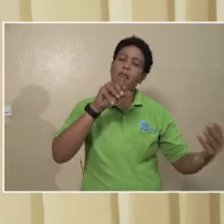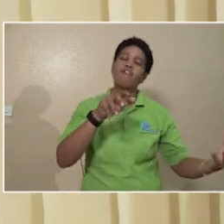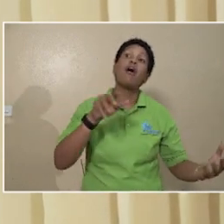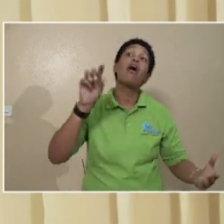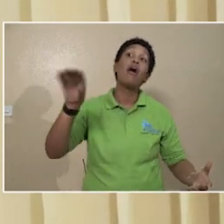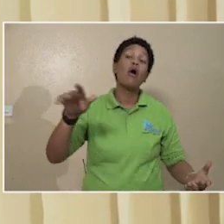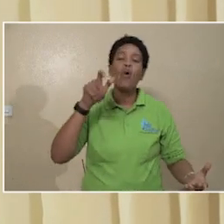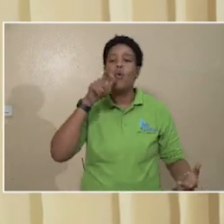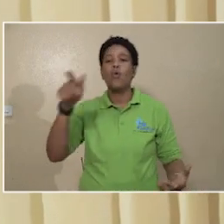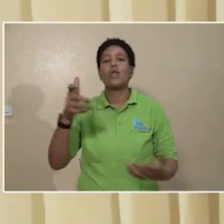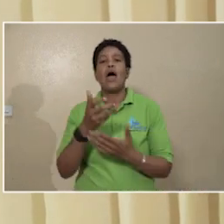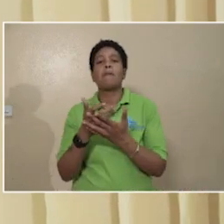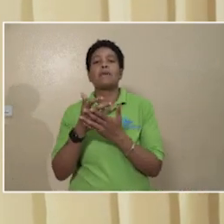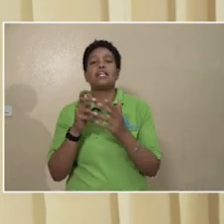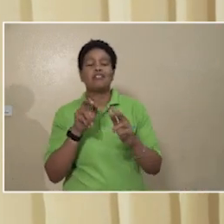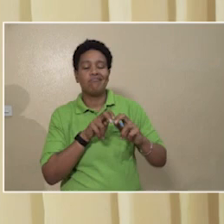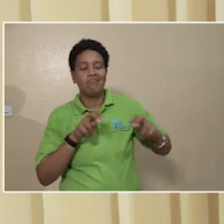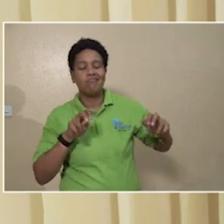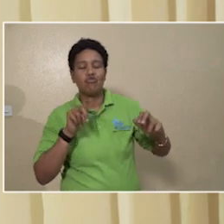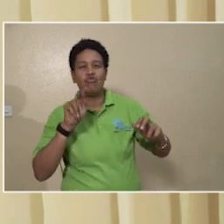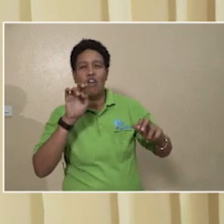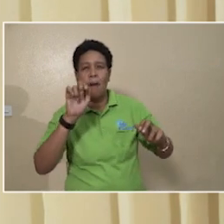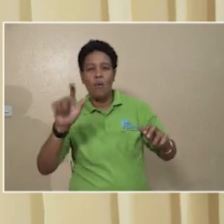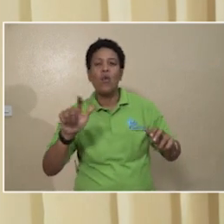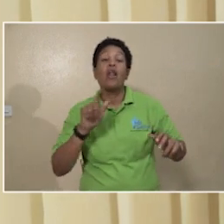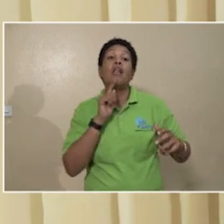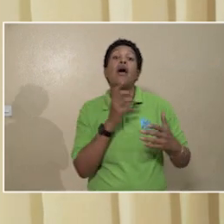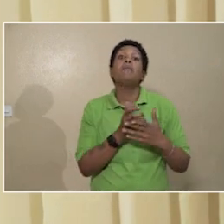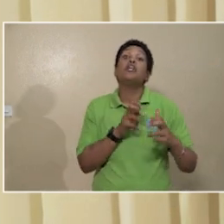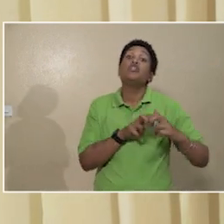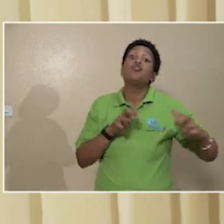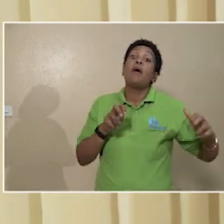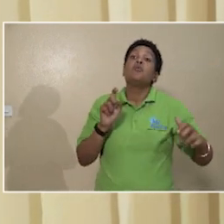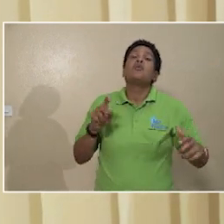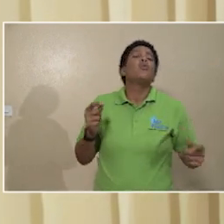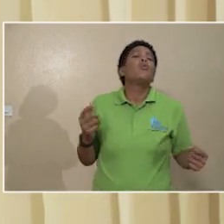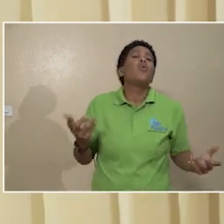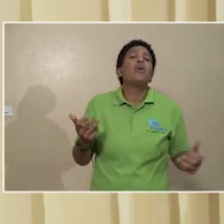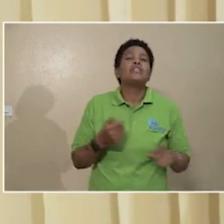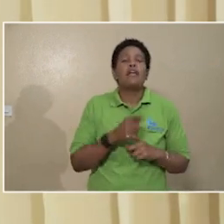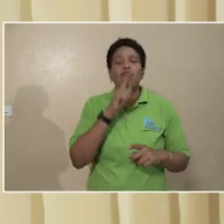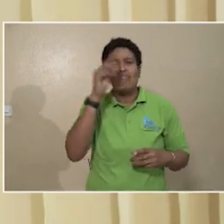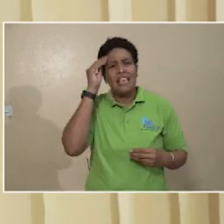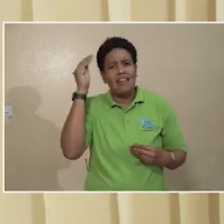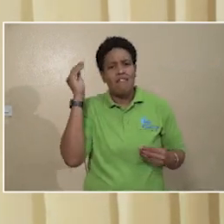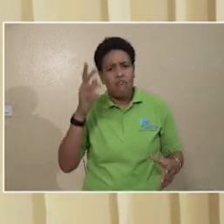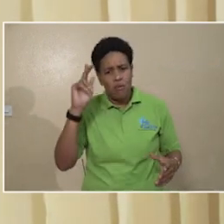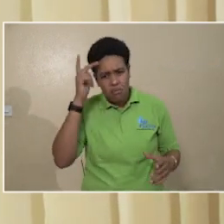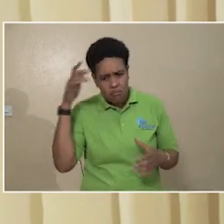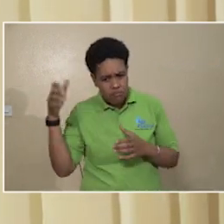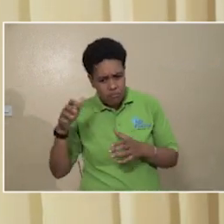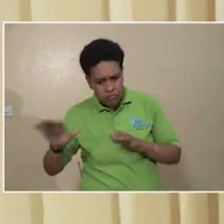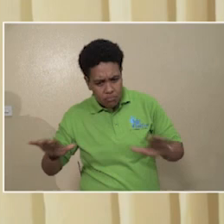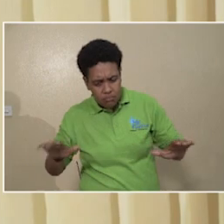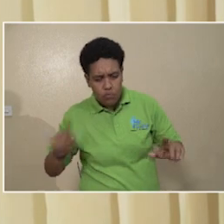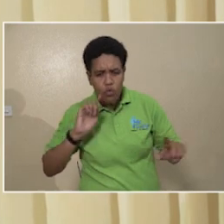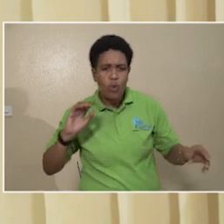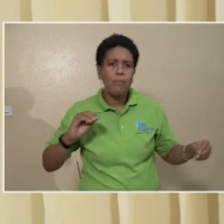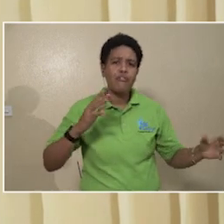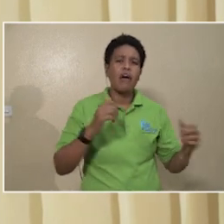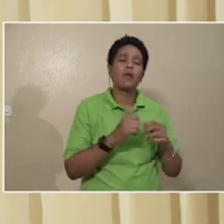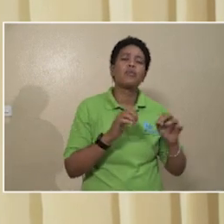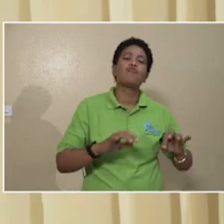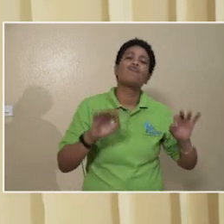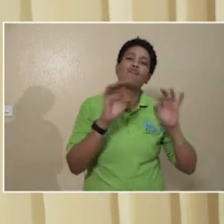to the appeal tribunal. The appeal tribunal shall then inform the parties to provide them with the